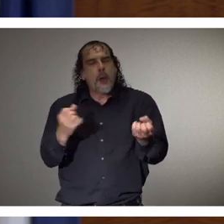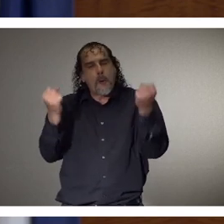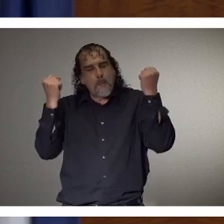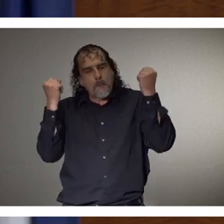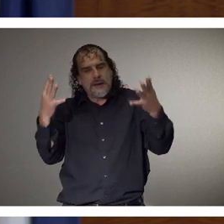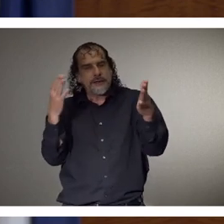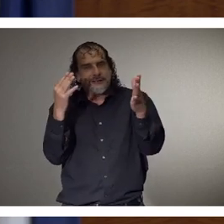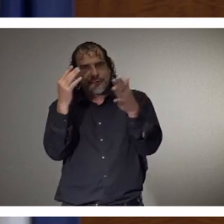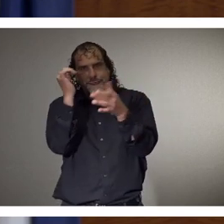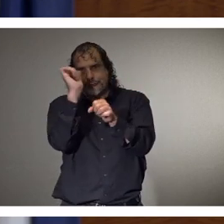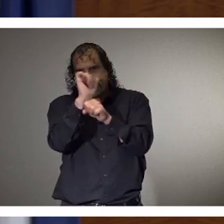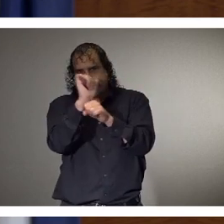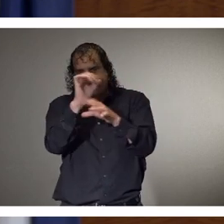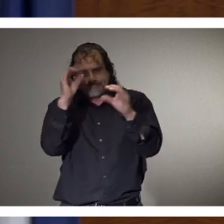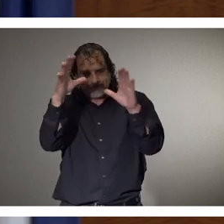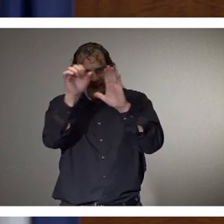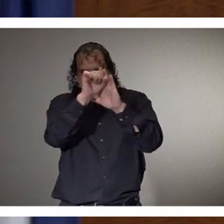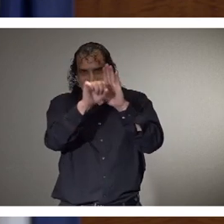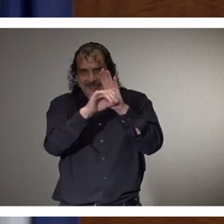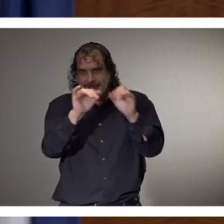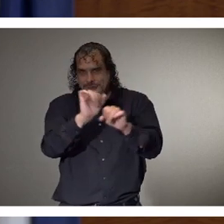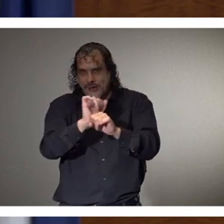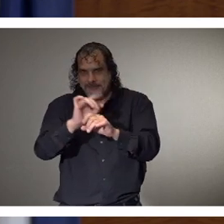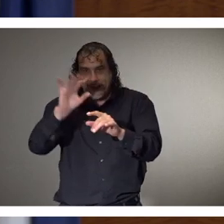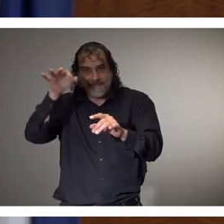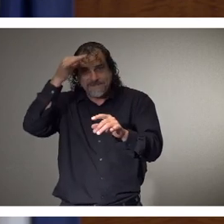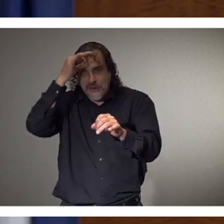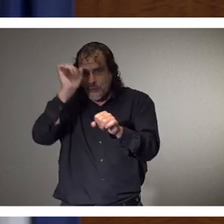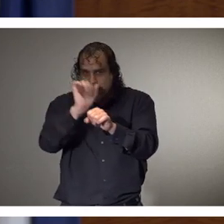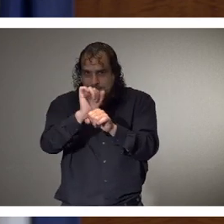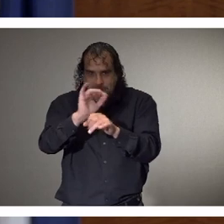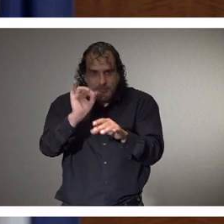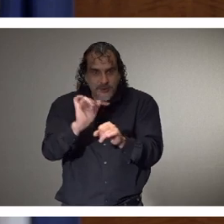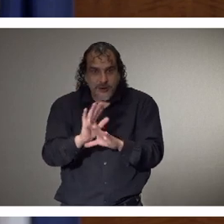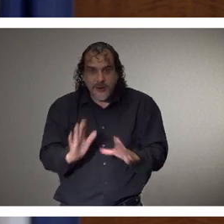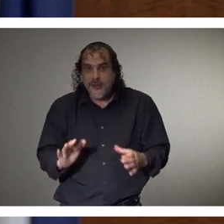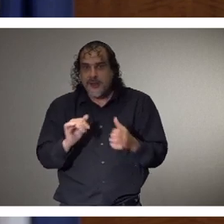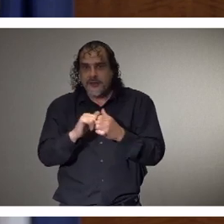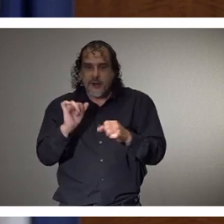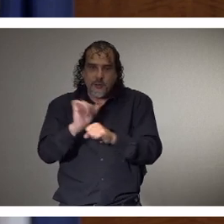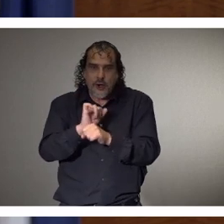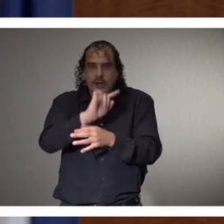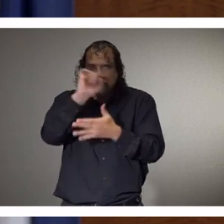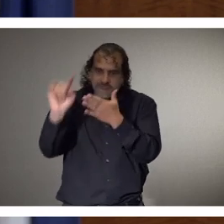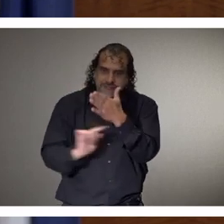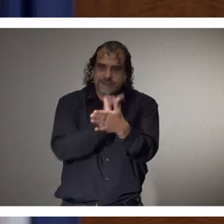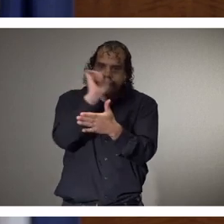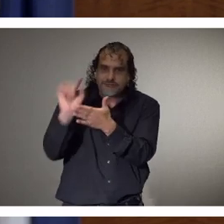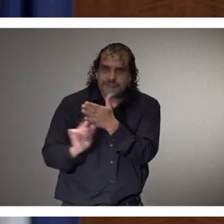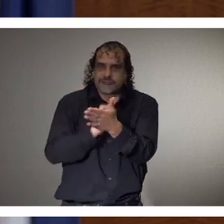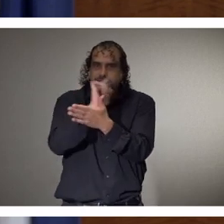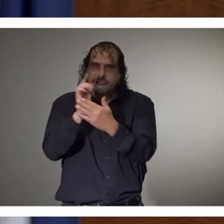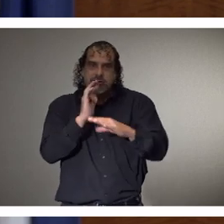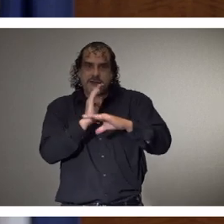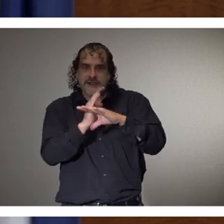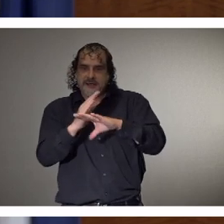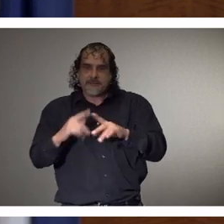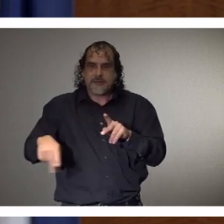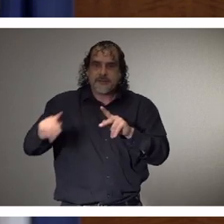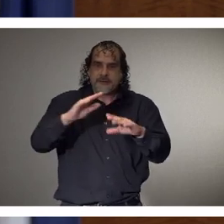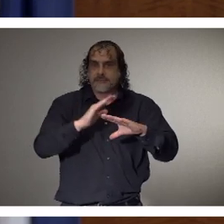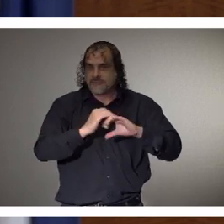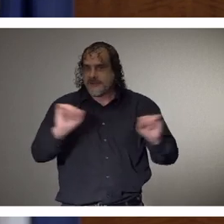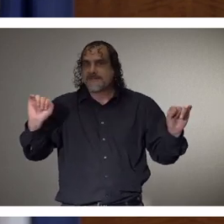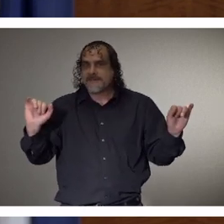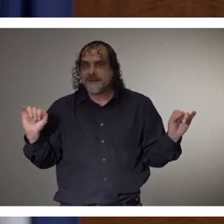thousands of state workers, uh, and federal workers that are working around the clock right now to keep our fellow Mississippians